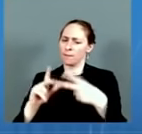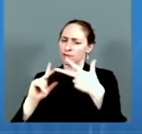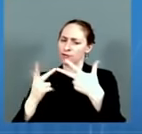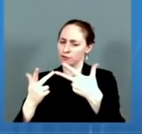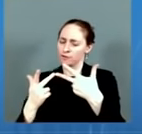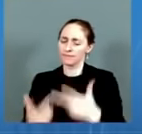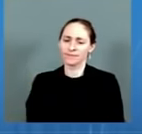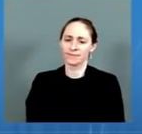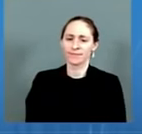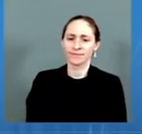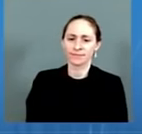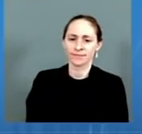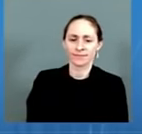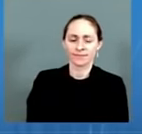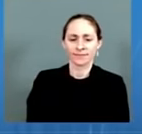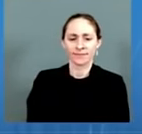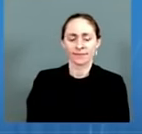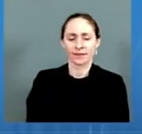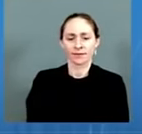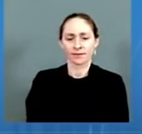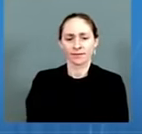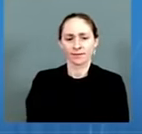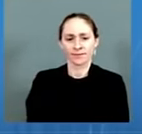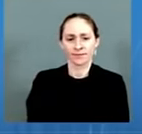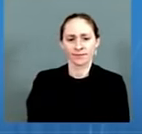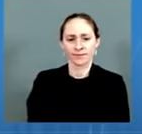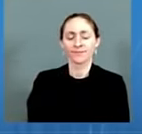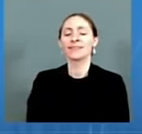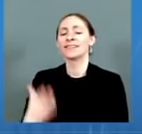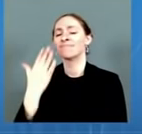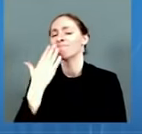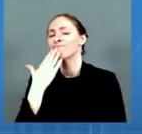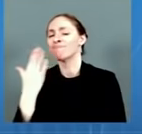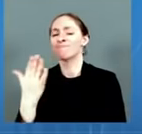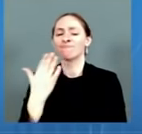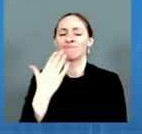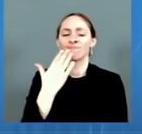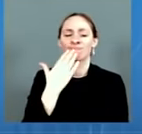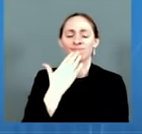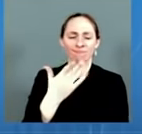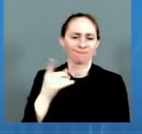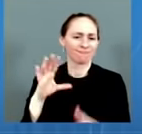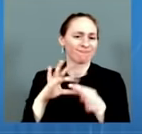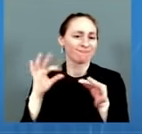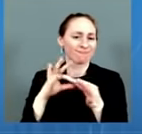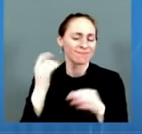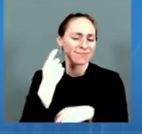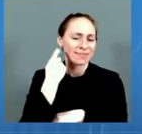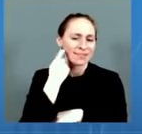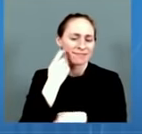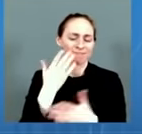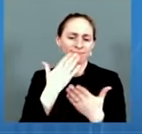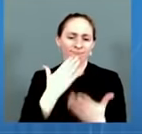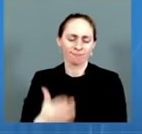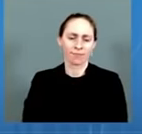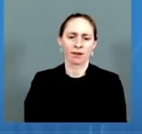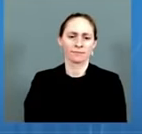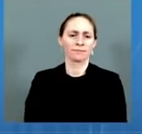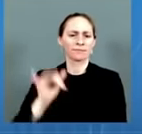So, as we just discussed, as Dr. Fauci presented, each day we are getting additional data that gives us a clearer